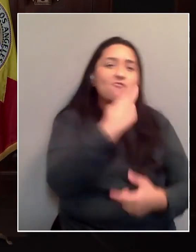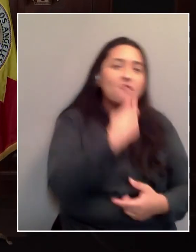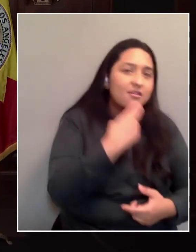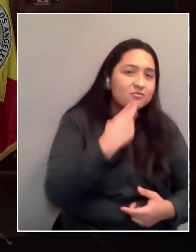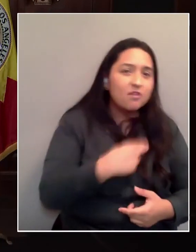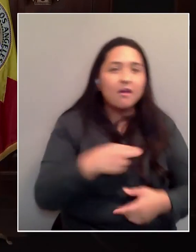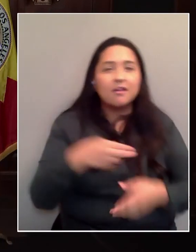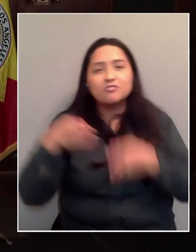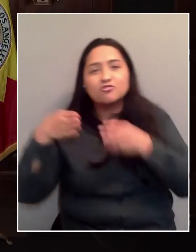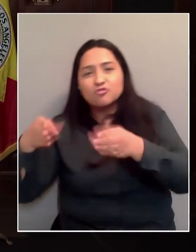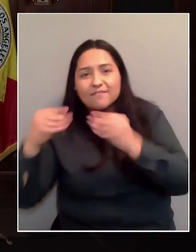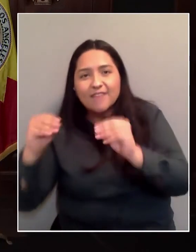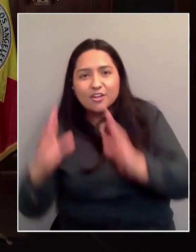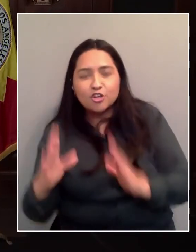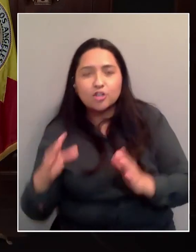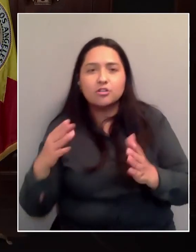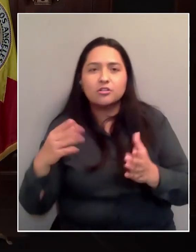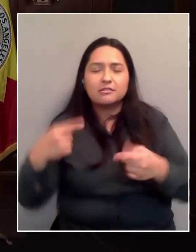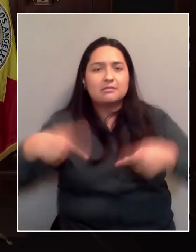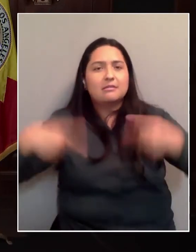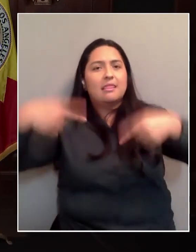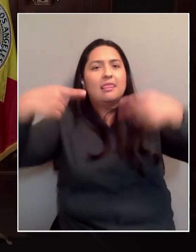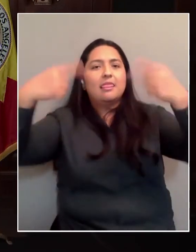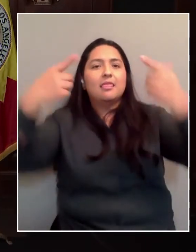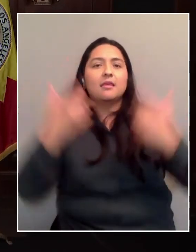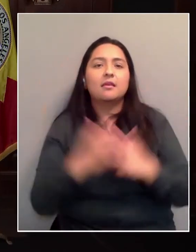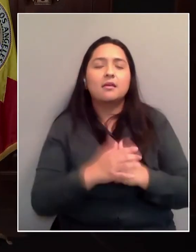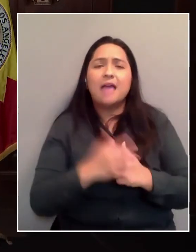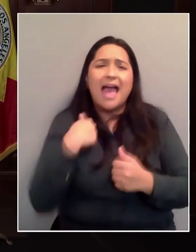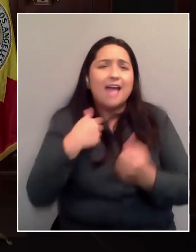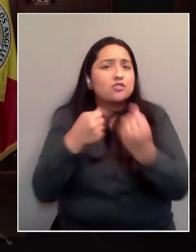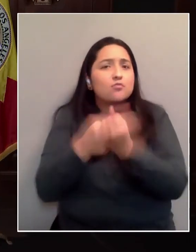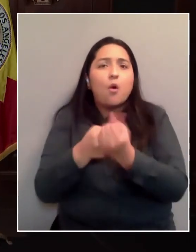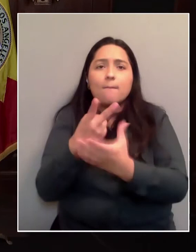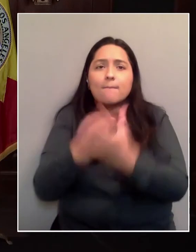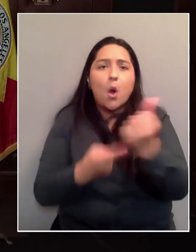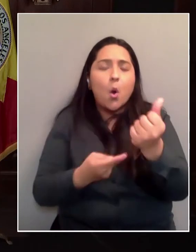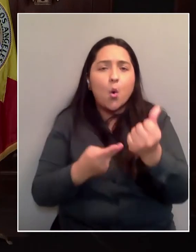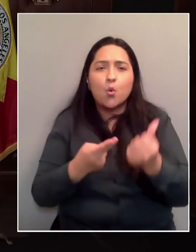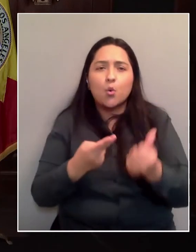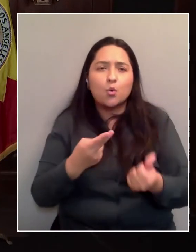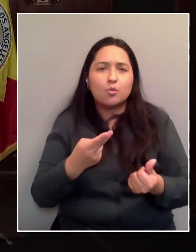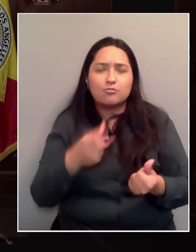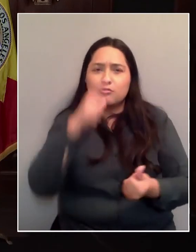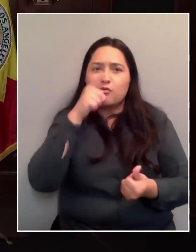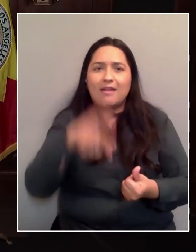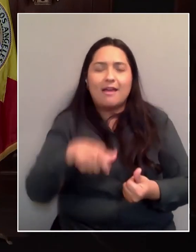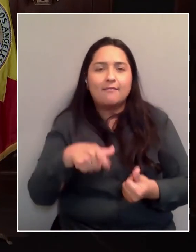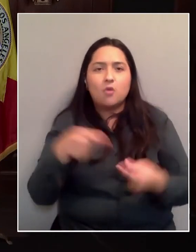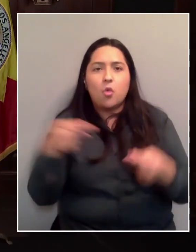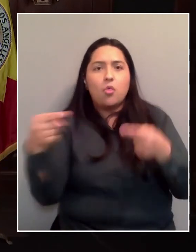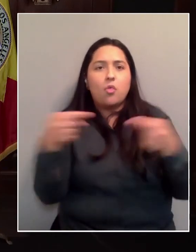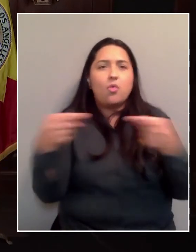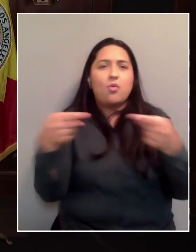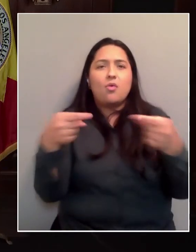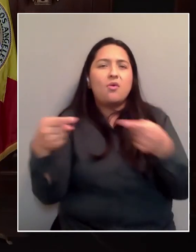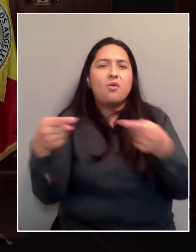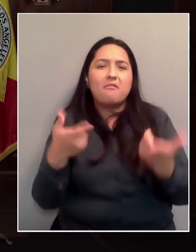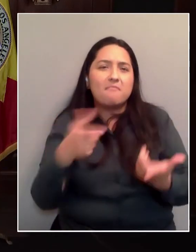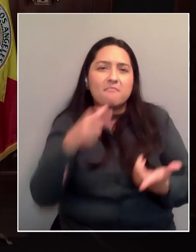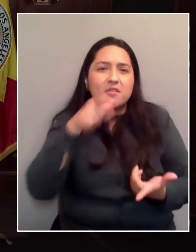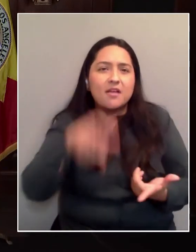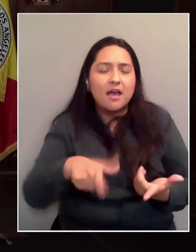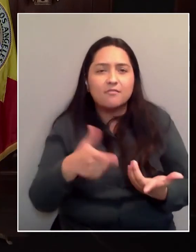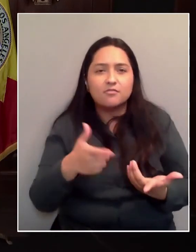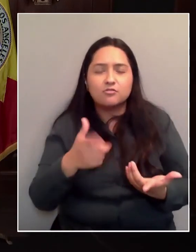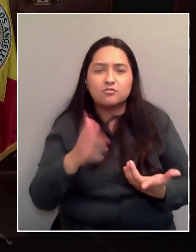restauranteurs started as street vendors, and I've been a supporter of both. I don't think they have to come, one at the expense of the other. We've got the best food trucks in